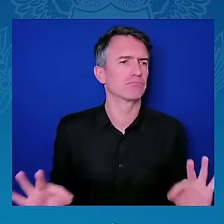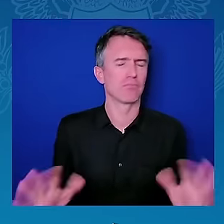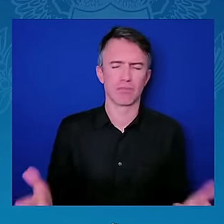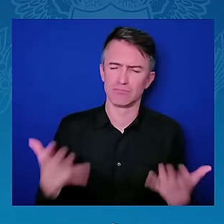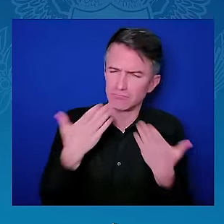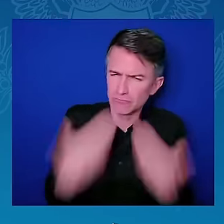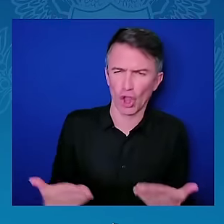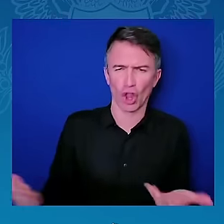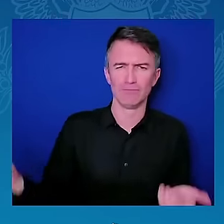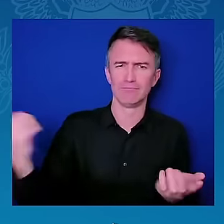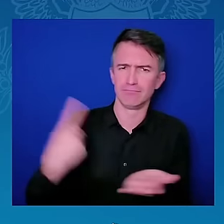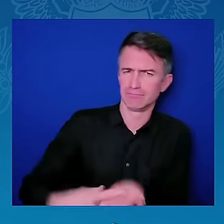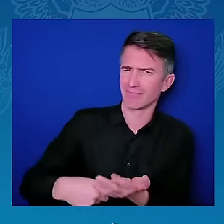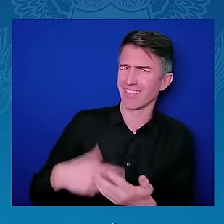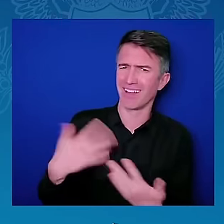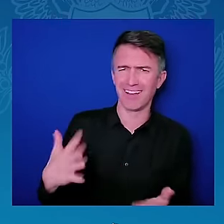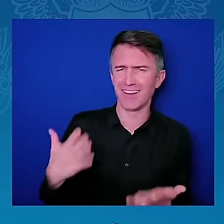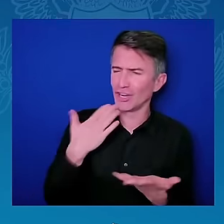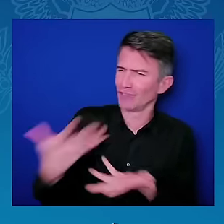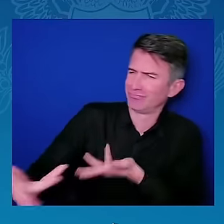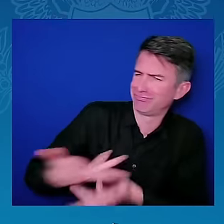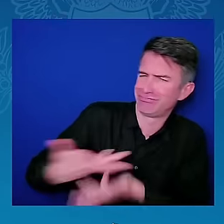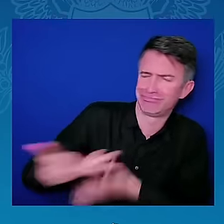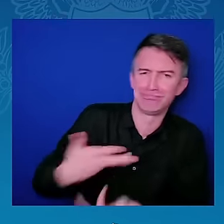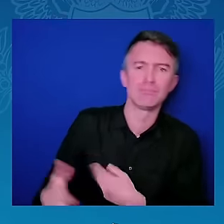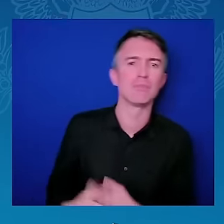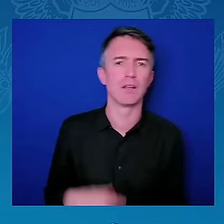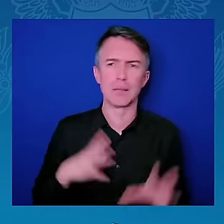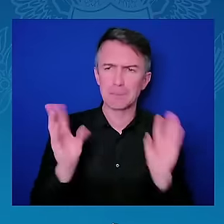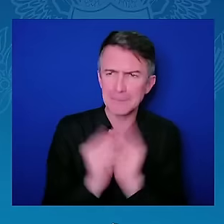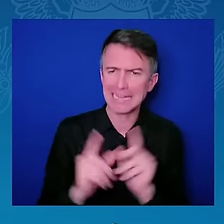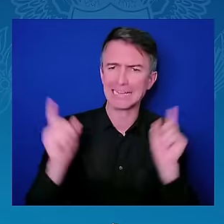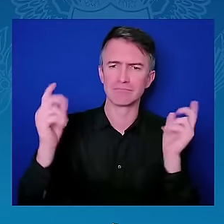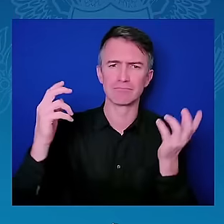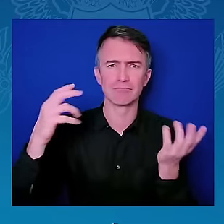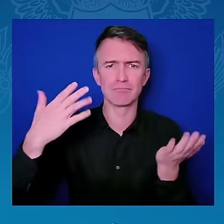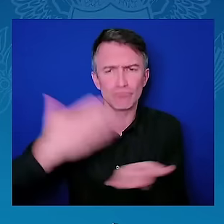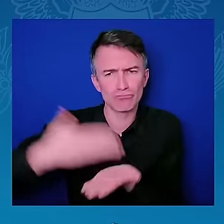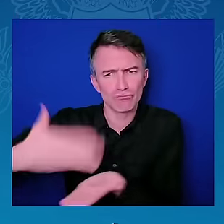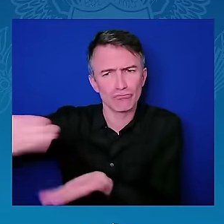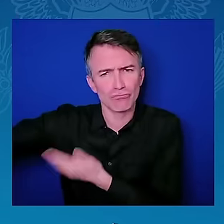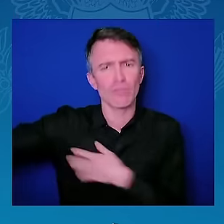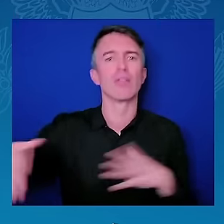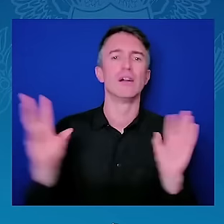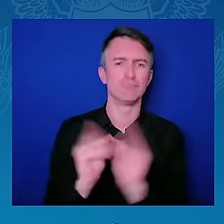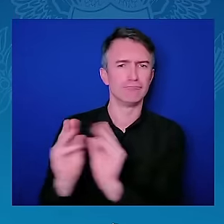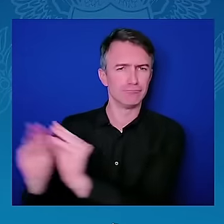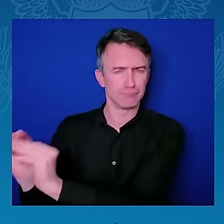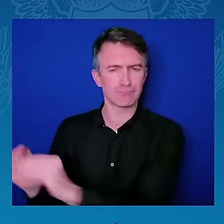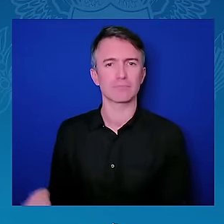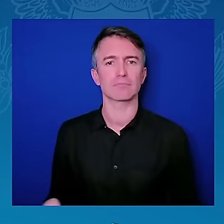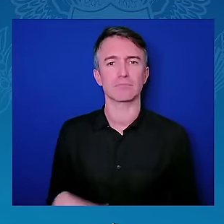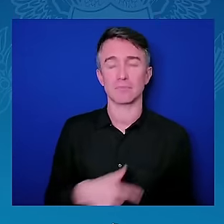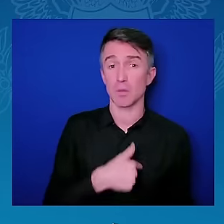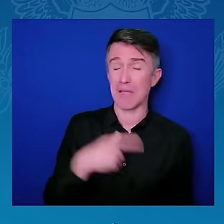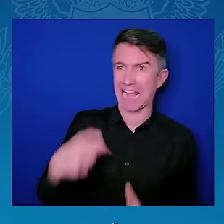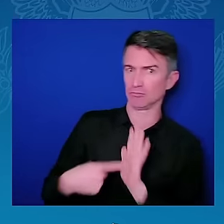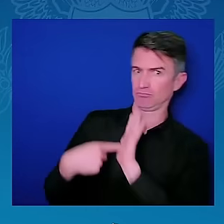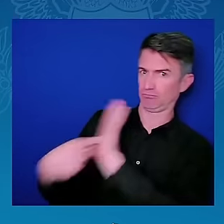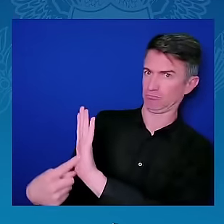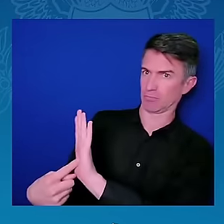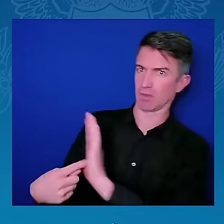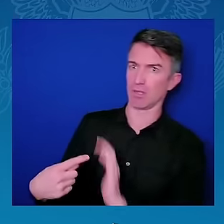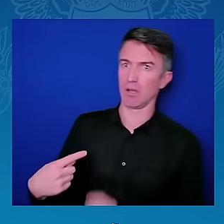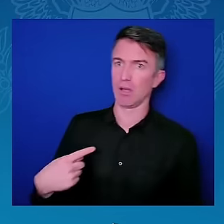architecture so that we make it fairer, so that all countries, all continents can access finances without